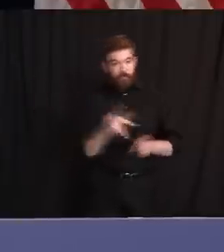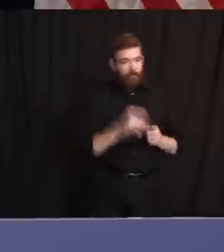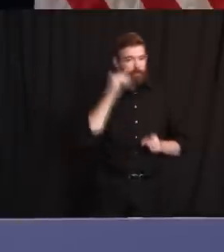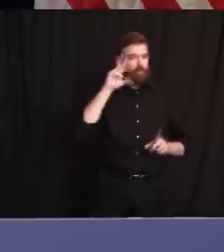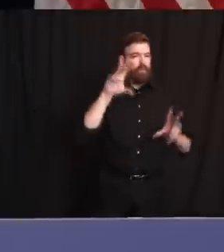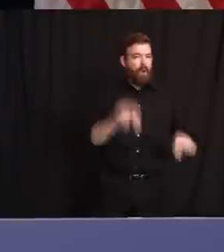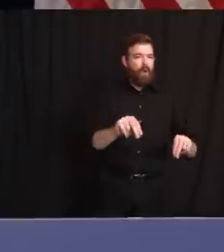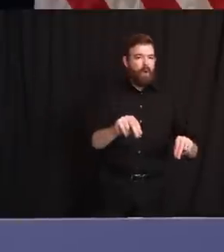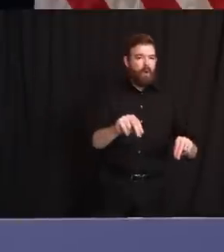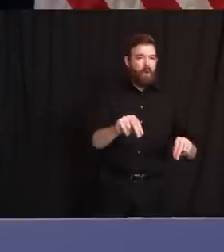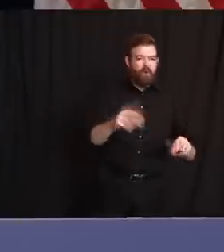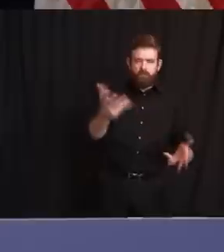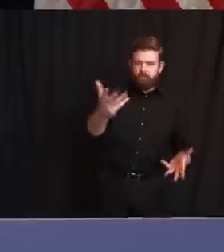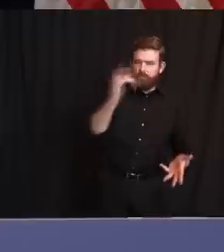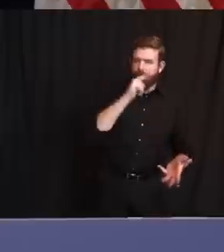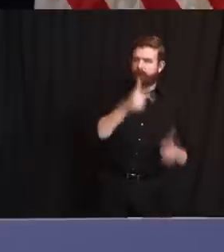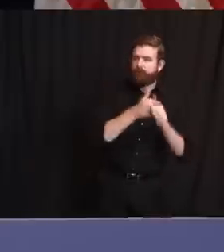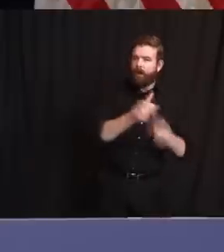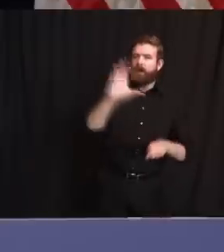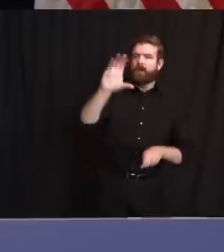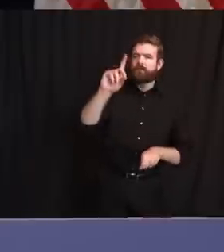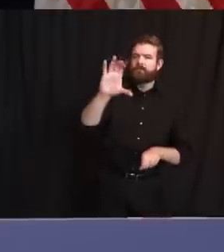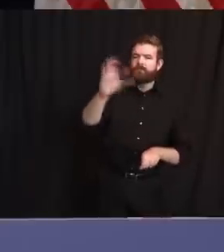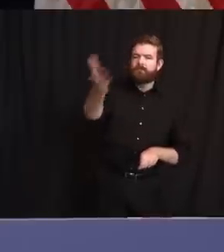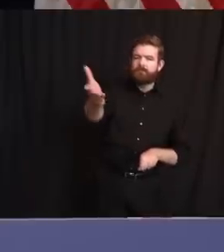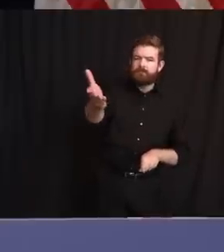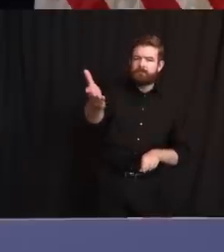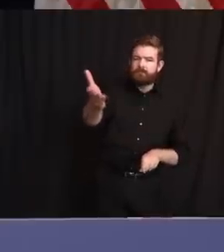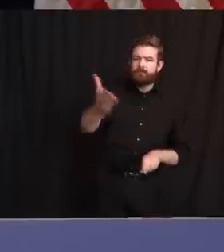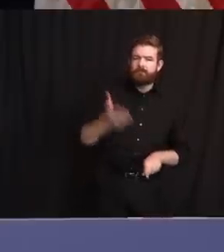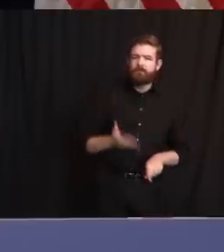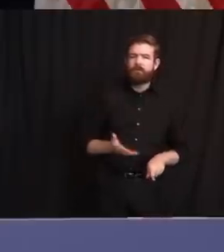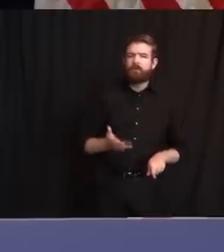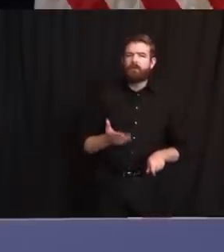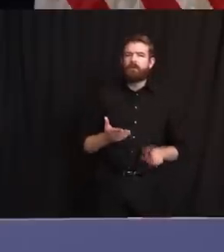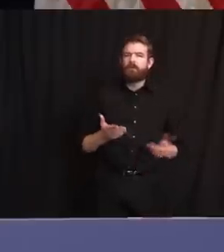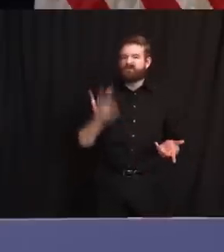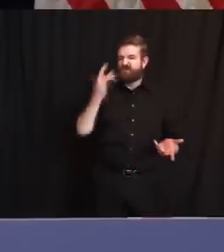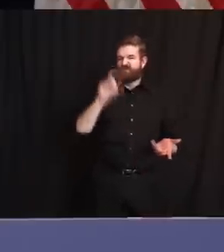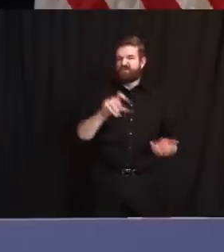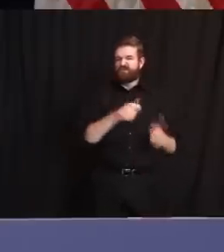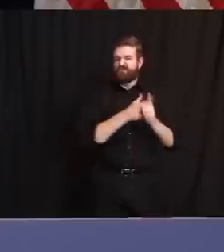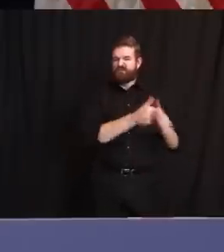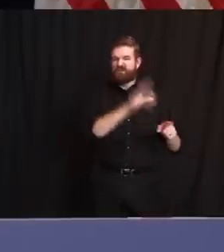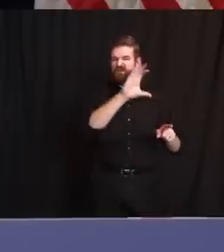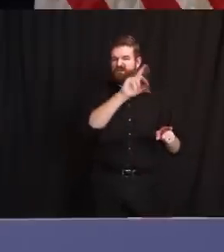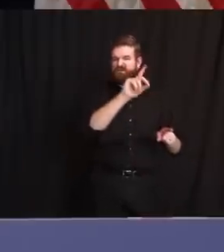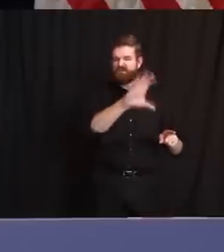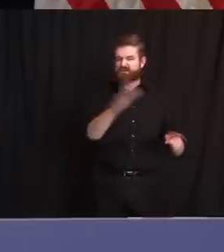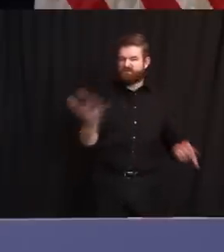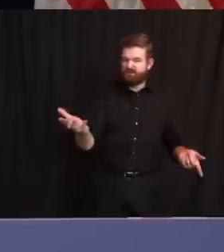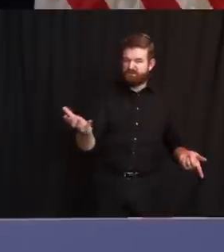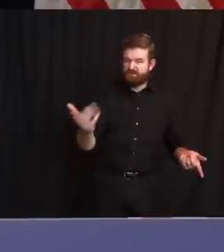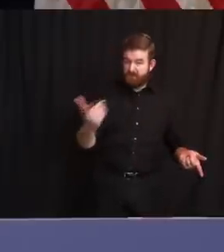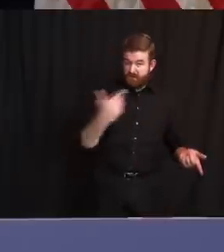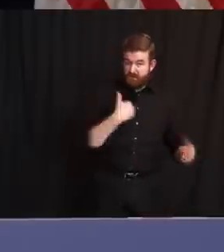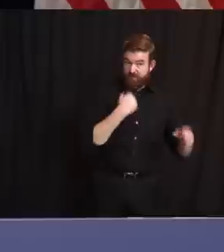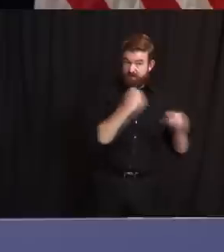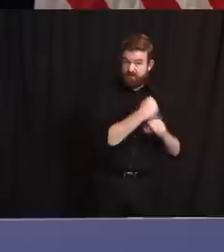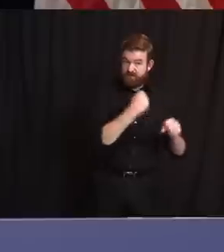data that shows shopping in big box stores is less risky than shopping in small stores? If not, why are the small stores shut?